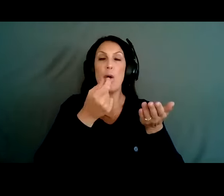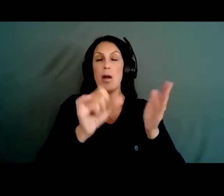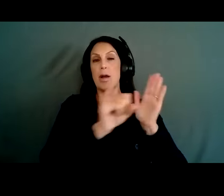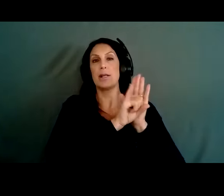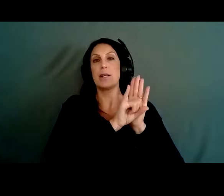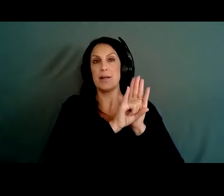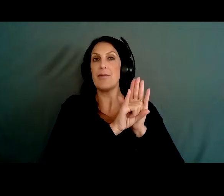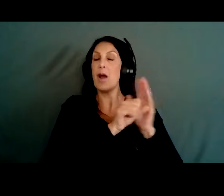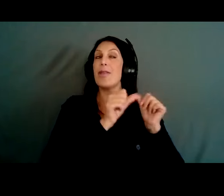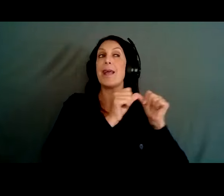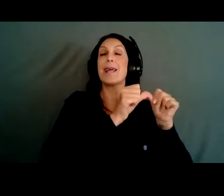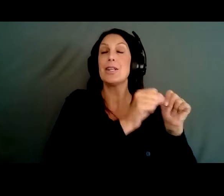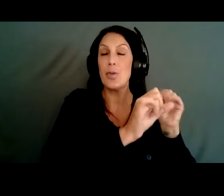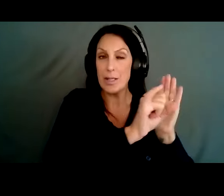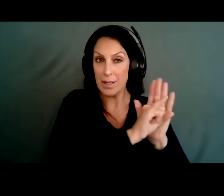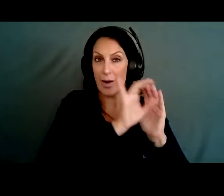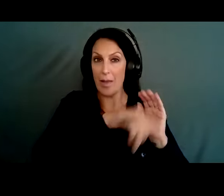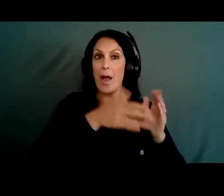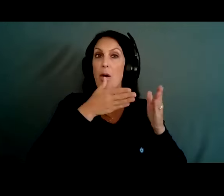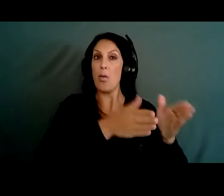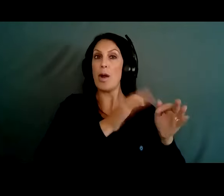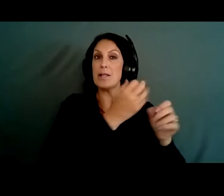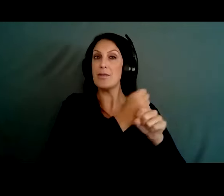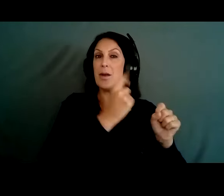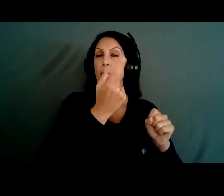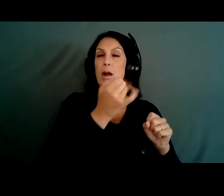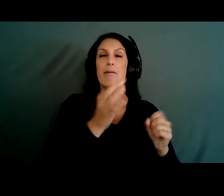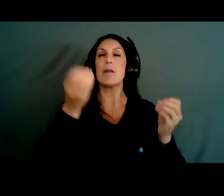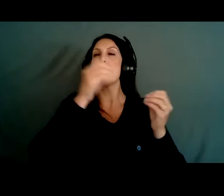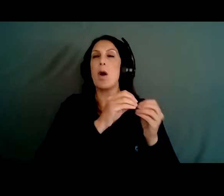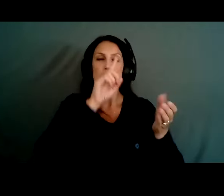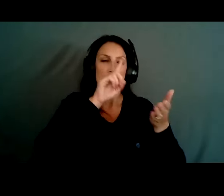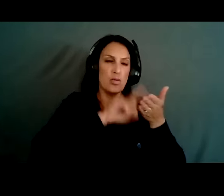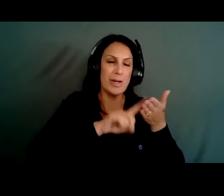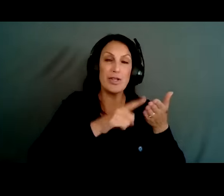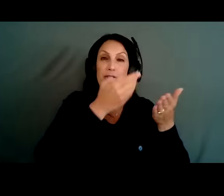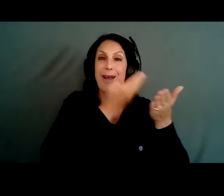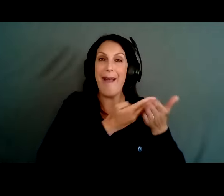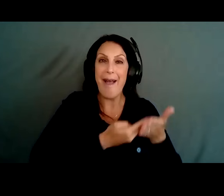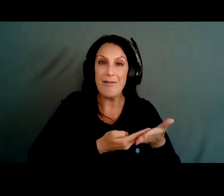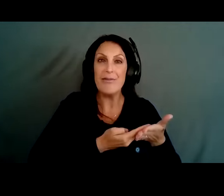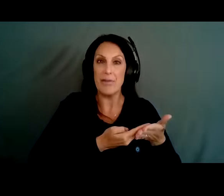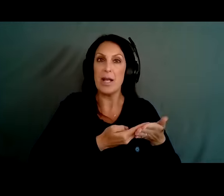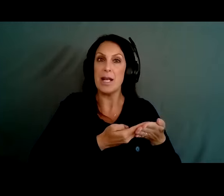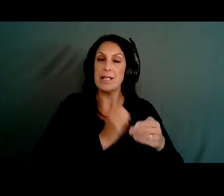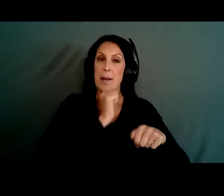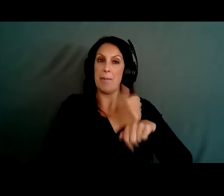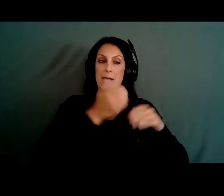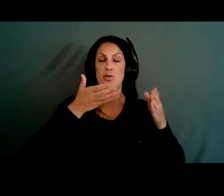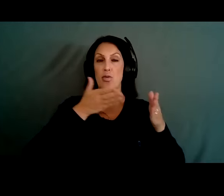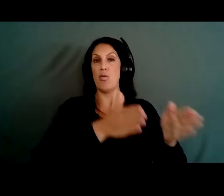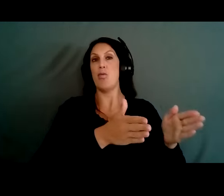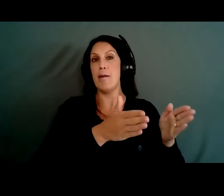or continue to identify is that means safety is one of the most research evidence-based ways to